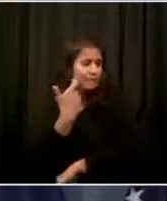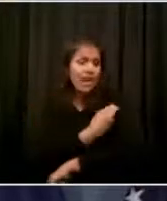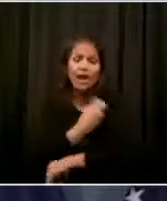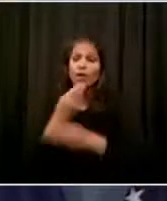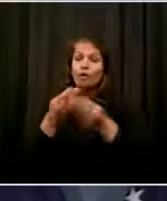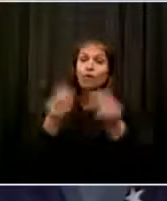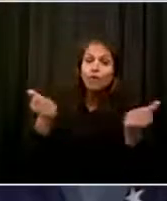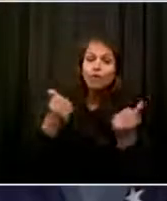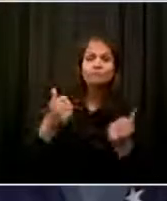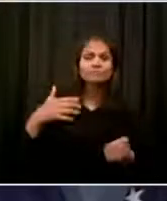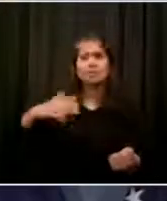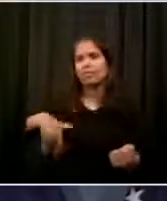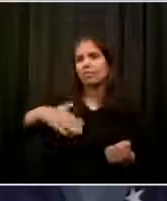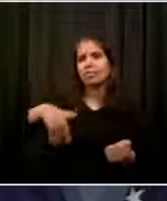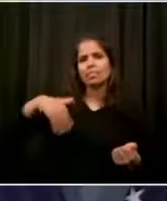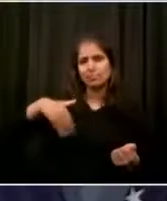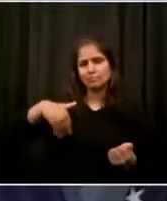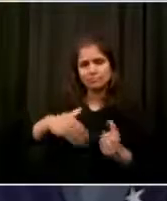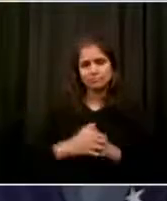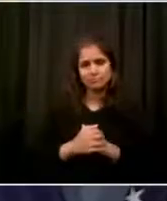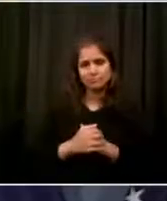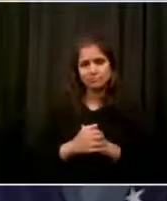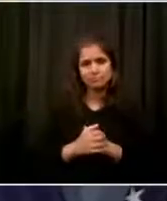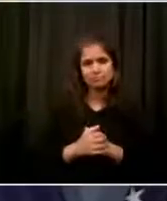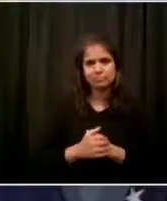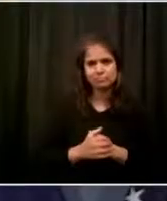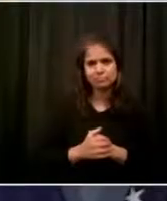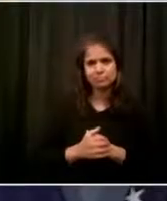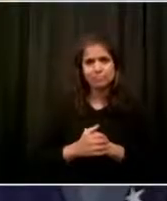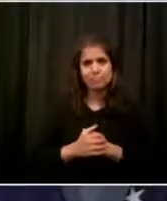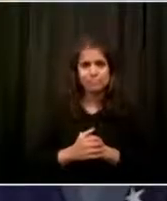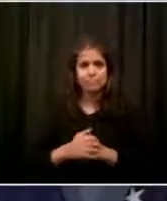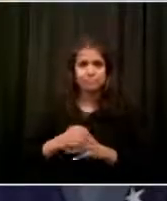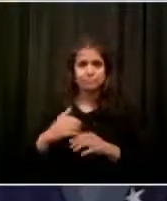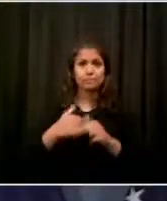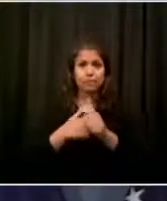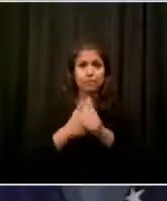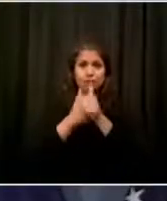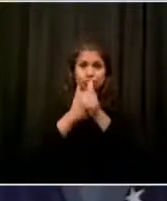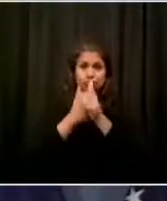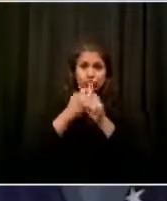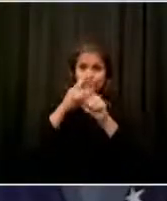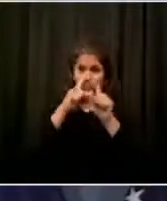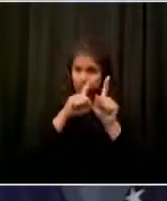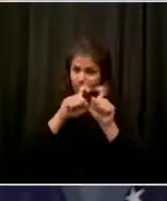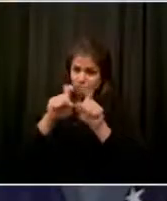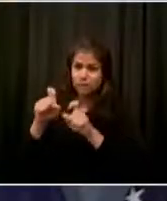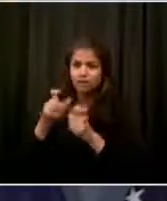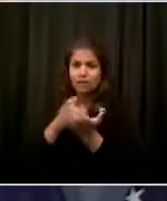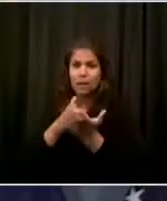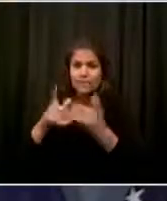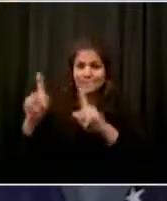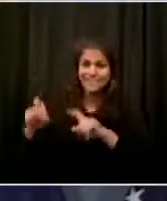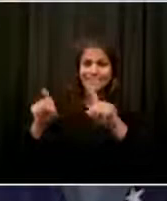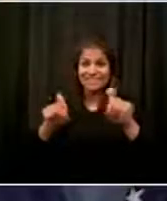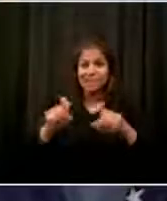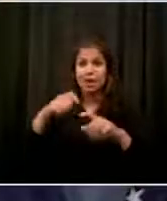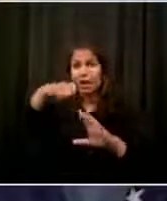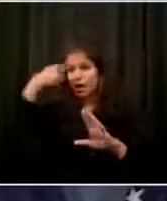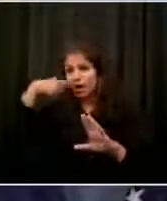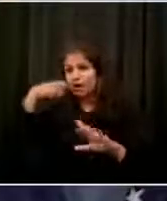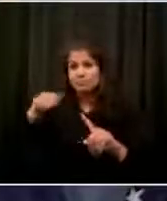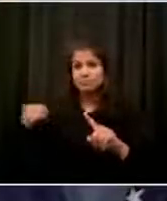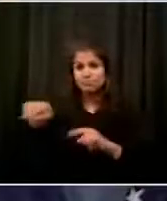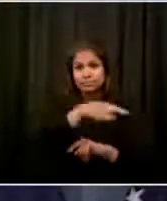fall because we're going to have to deal with the impact of each new phase, each new reopening, and what that does even as we